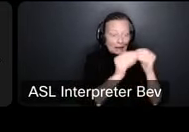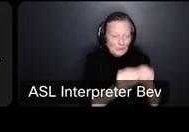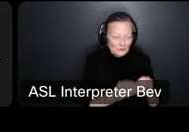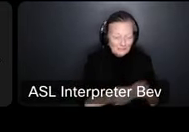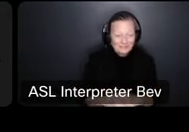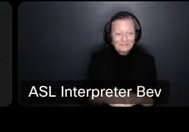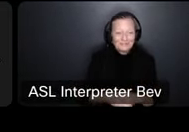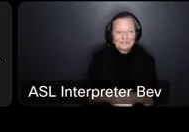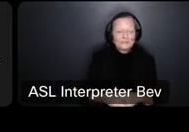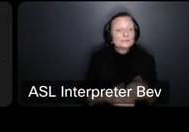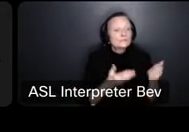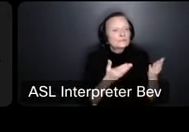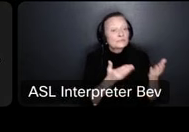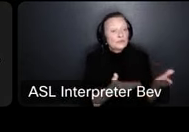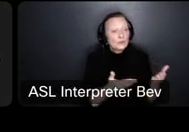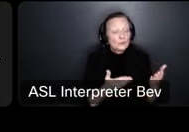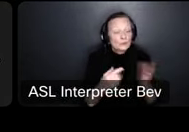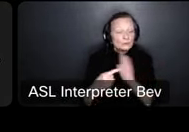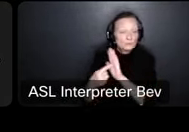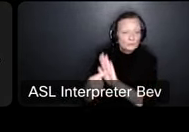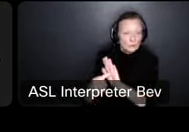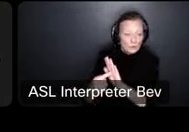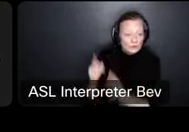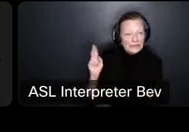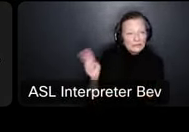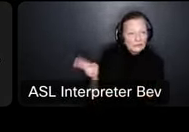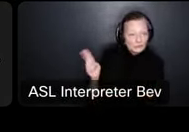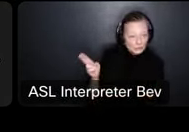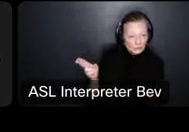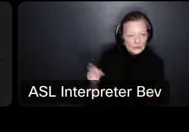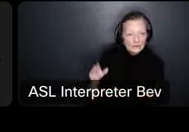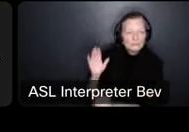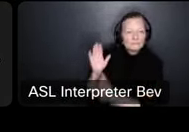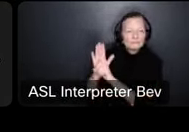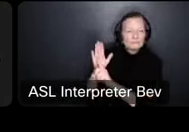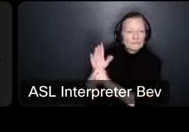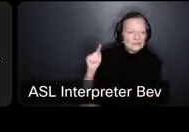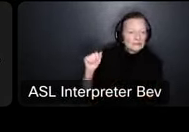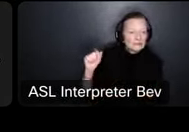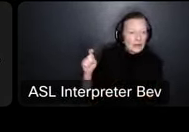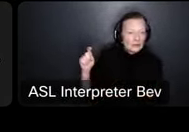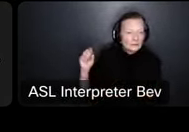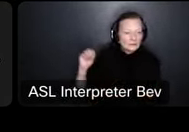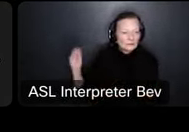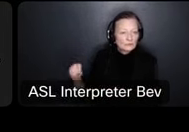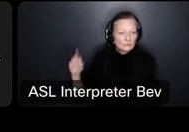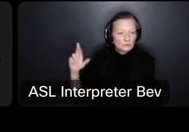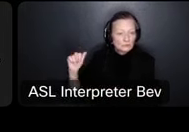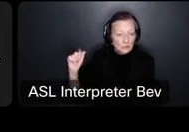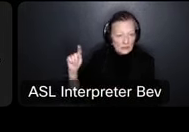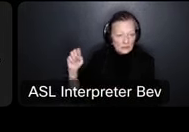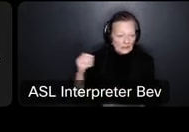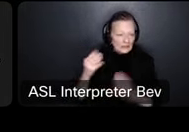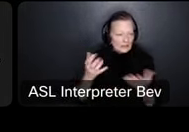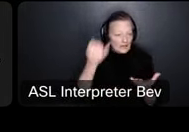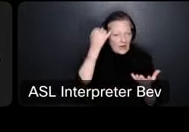so what you have here is a little bit of a history of the tax rate and it kind of gives you an idea of what the tax rate is the